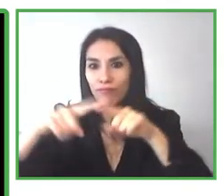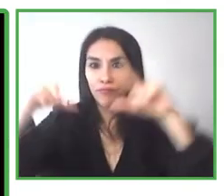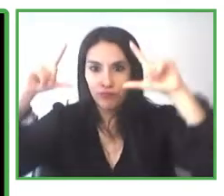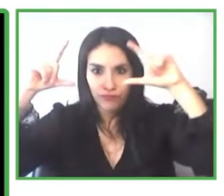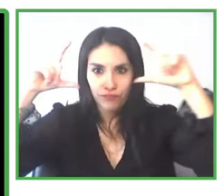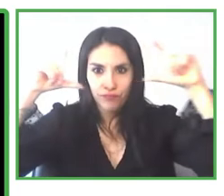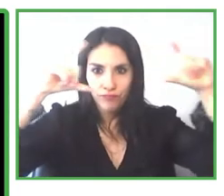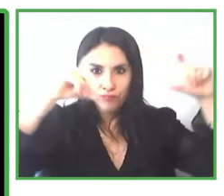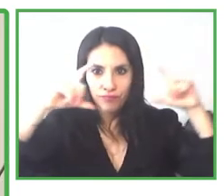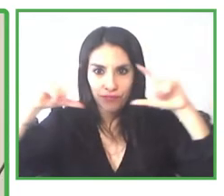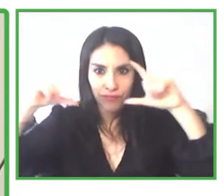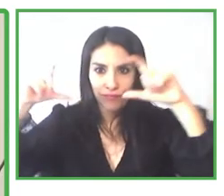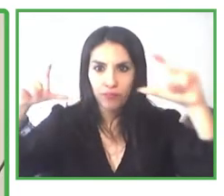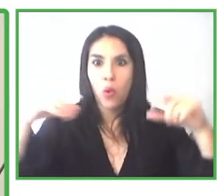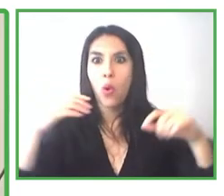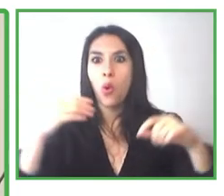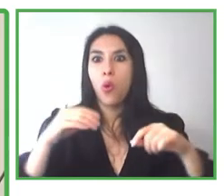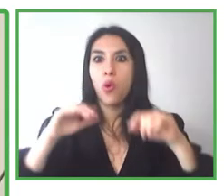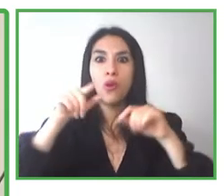images with me.